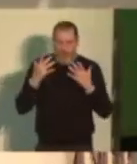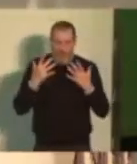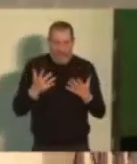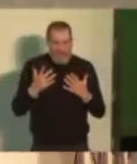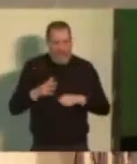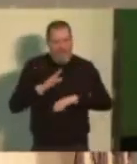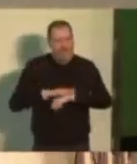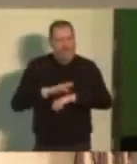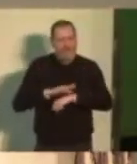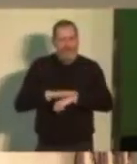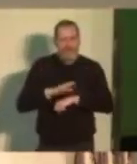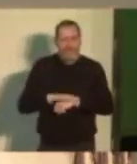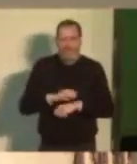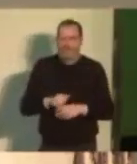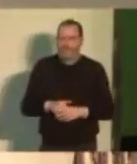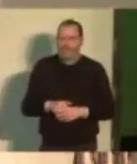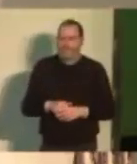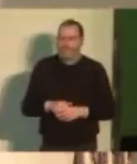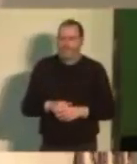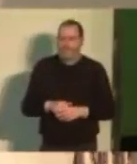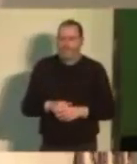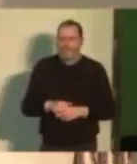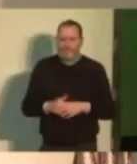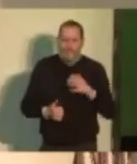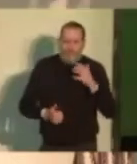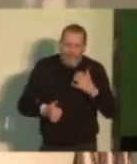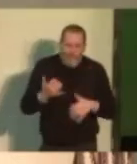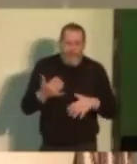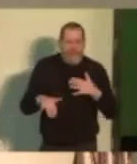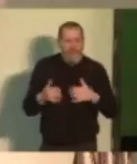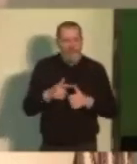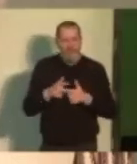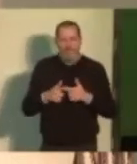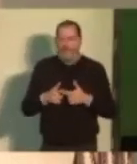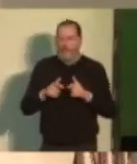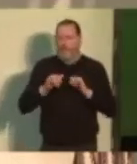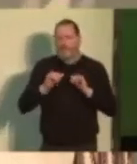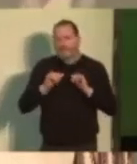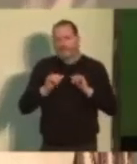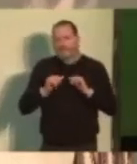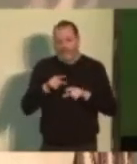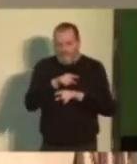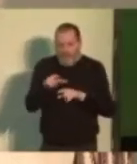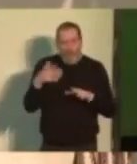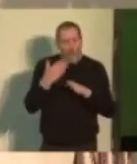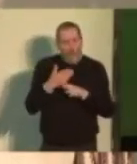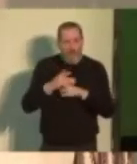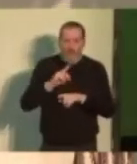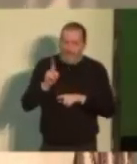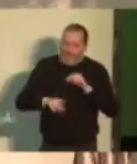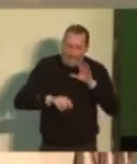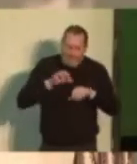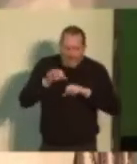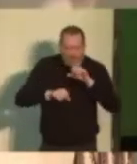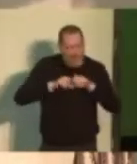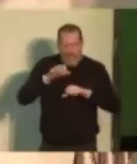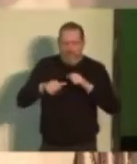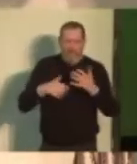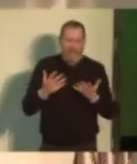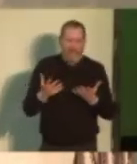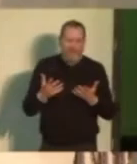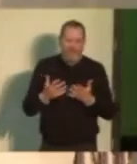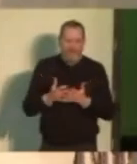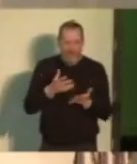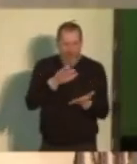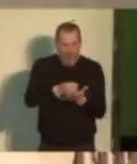time when we are seeing increased pain and suffering for working families and certainly this